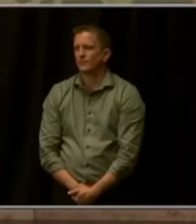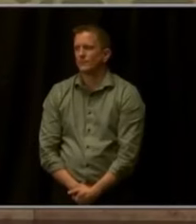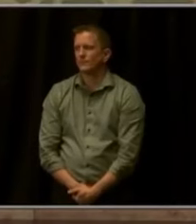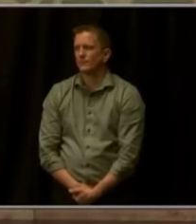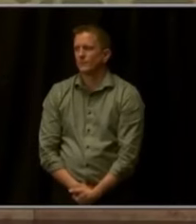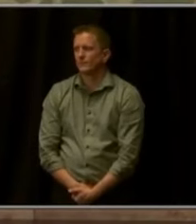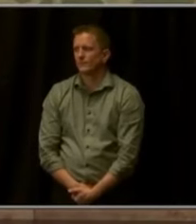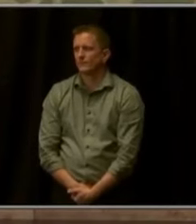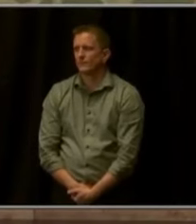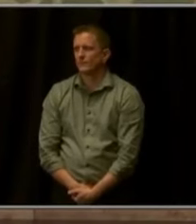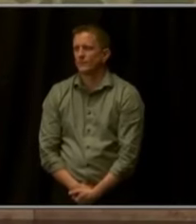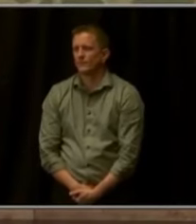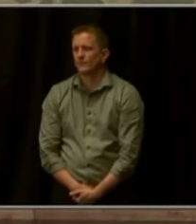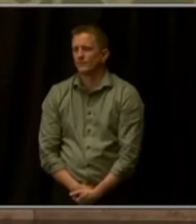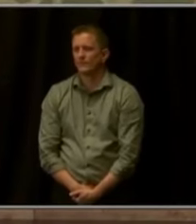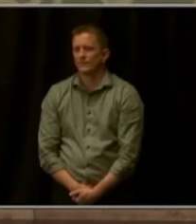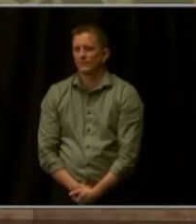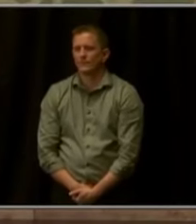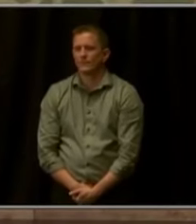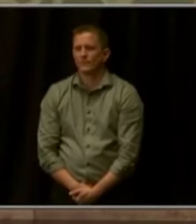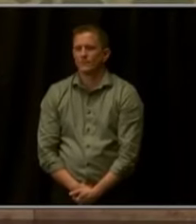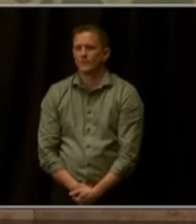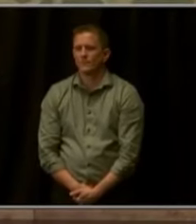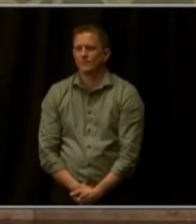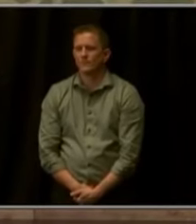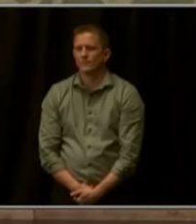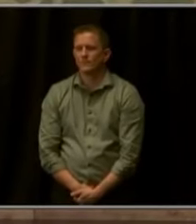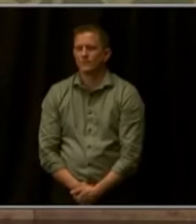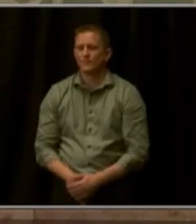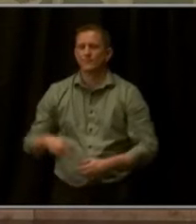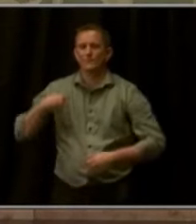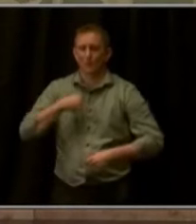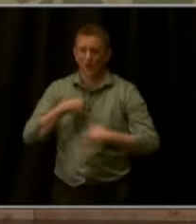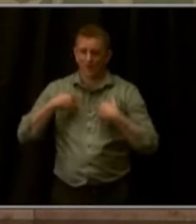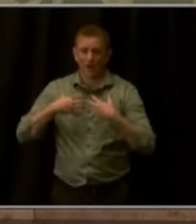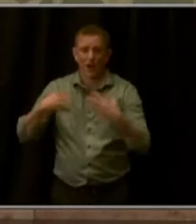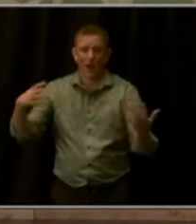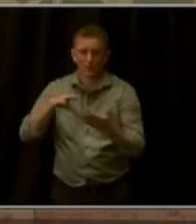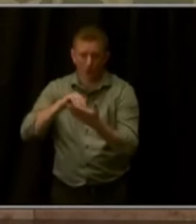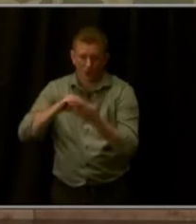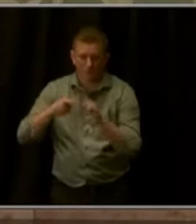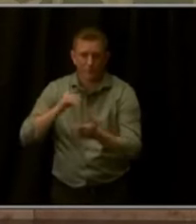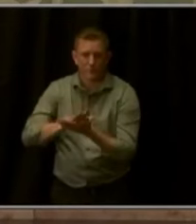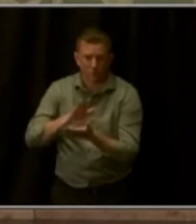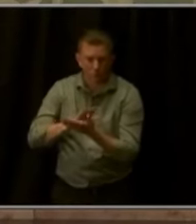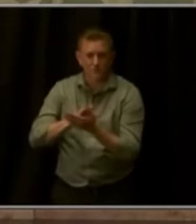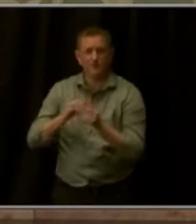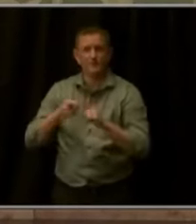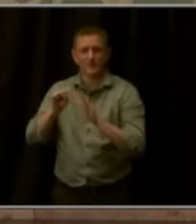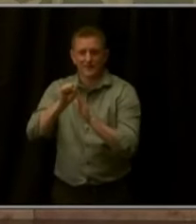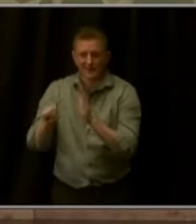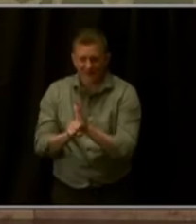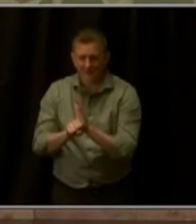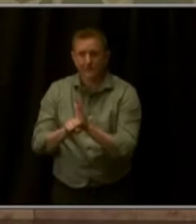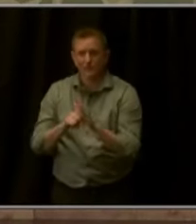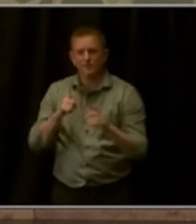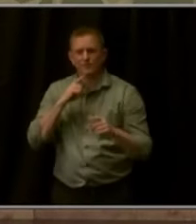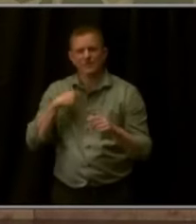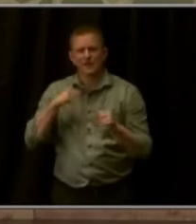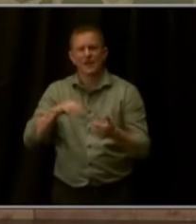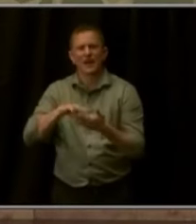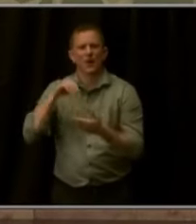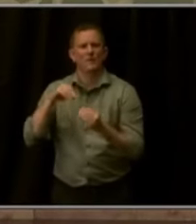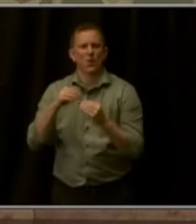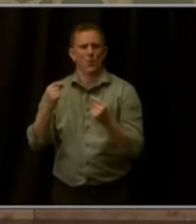We have a lot to learn, and schools and school districts across our state have a lot to learn from what works in our state.